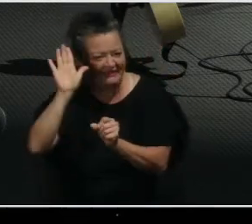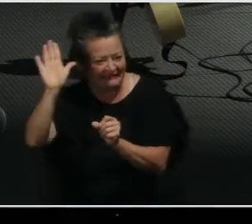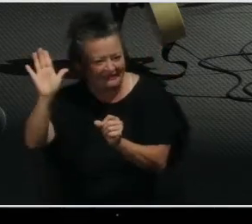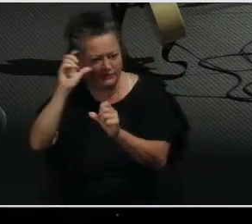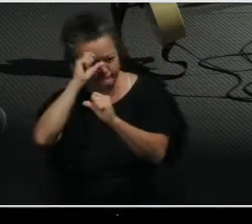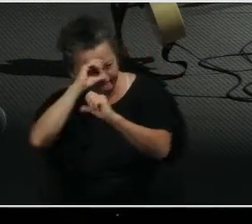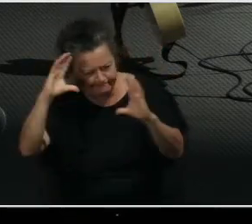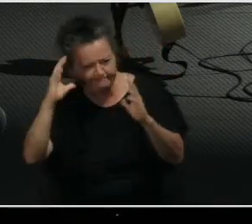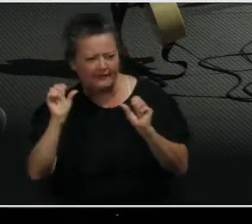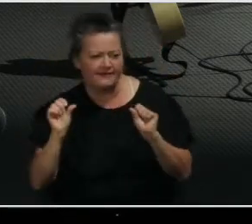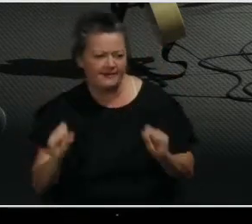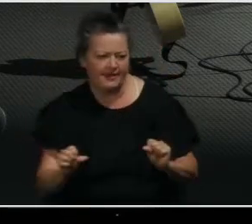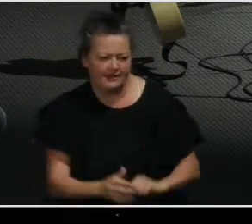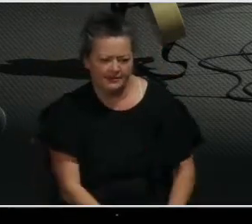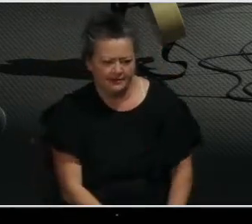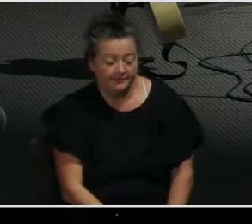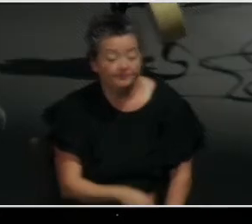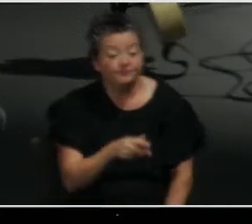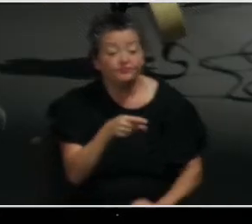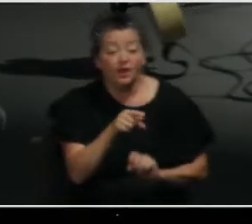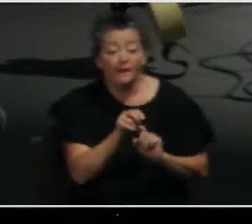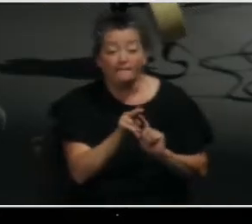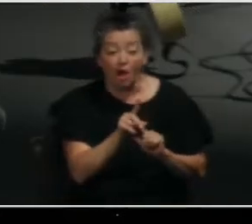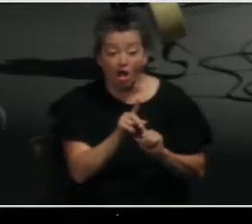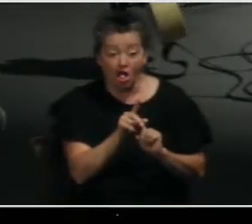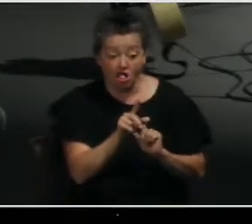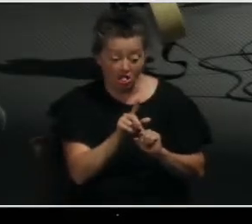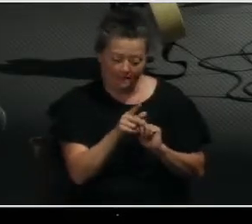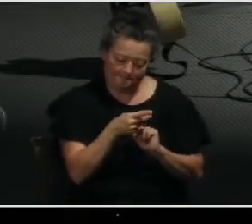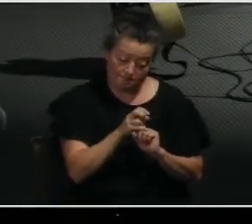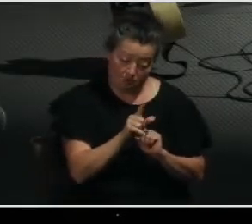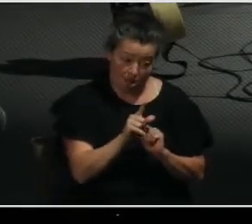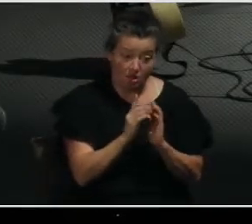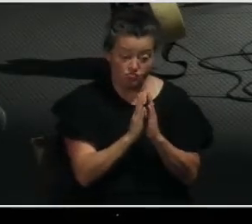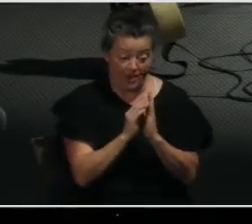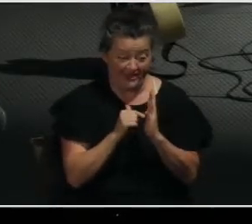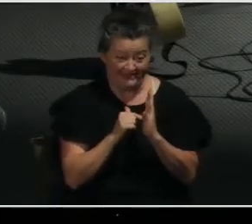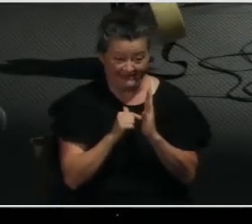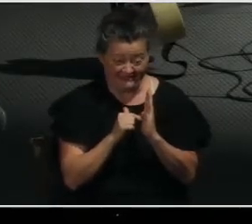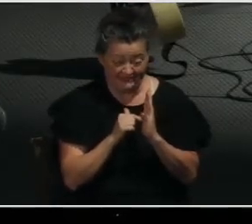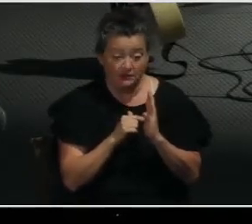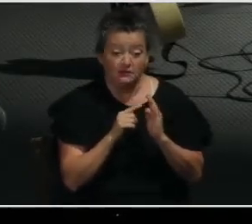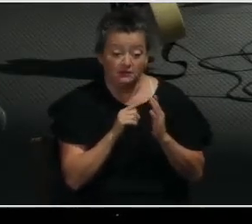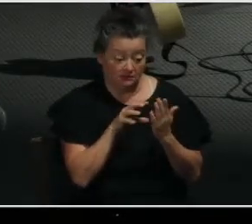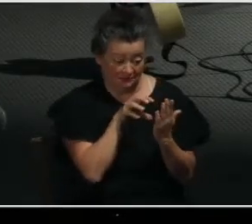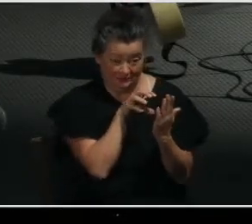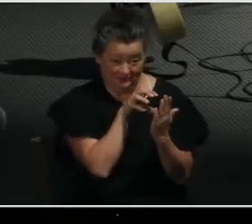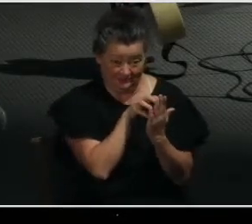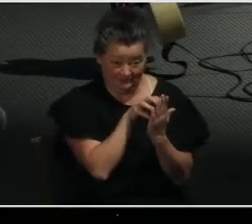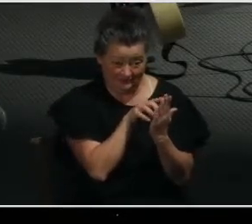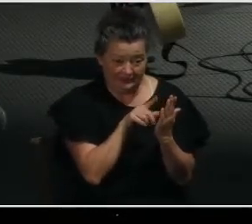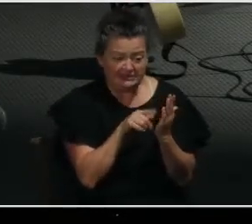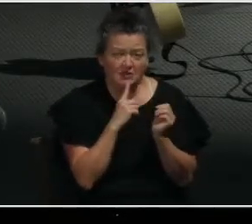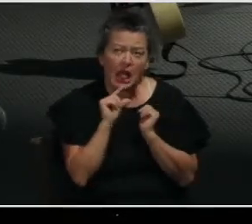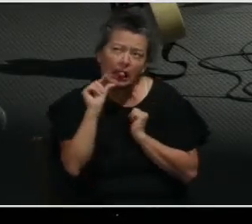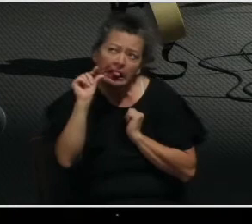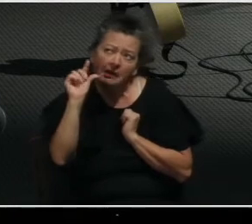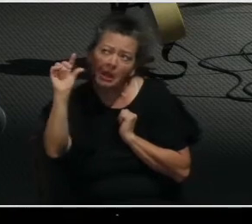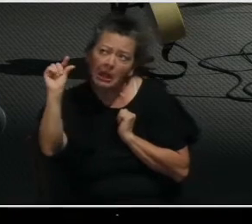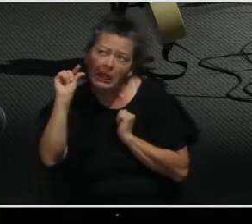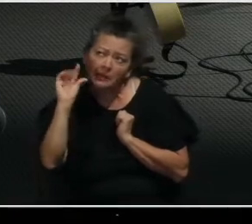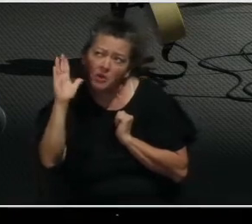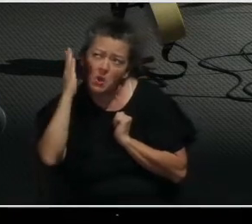And notice Paul prays, not for a spoonful of knowledge of God's will, but that the